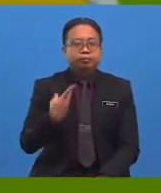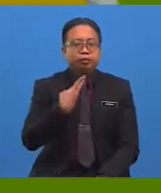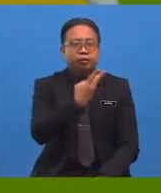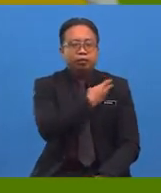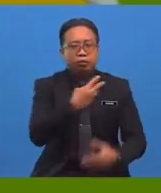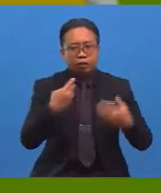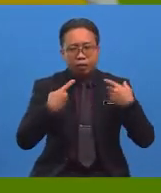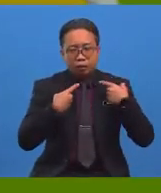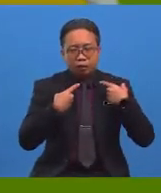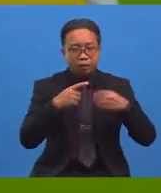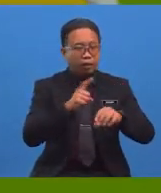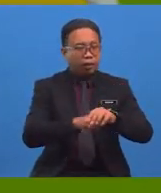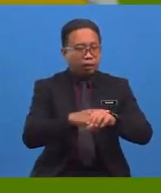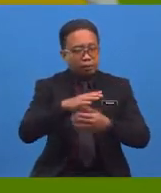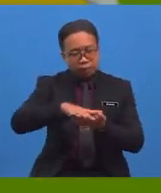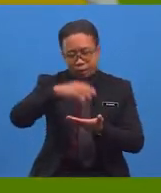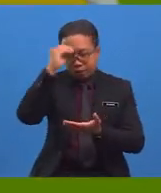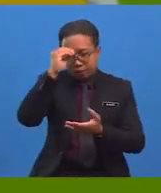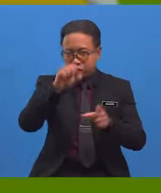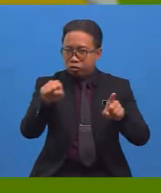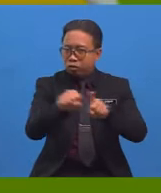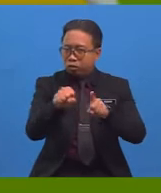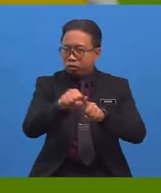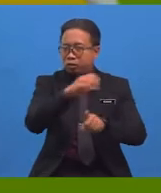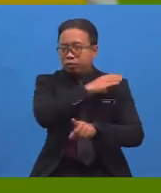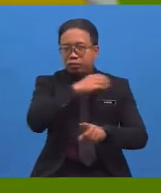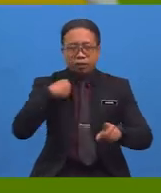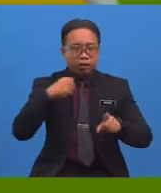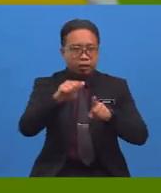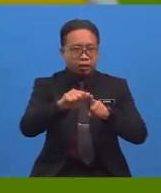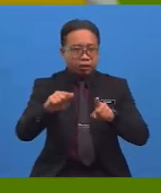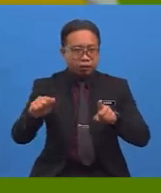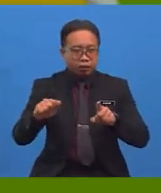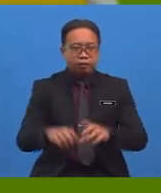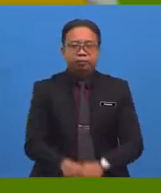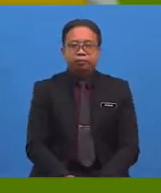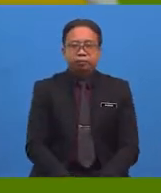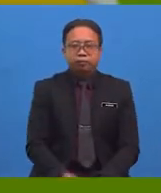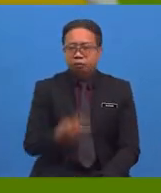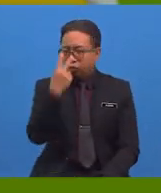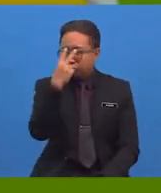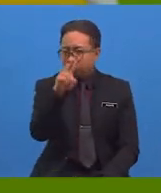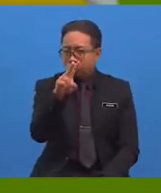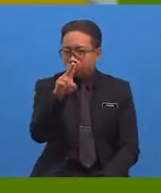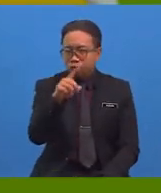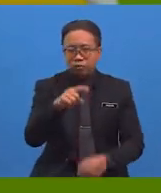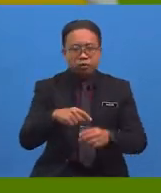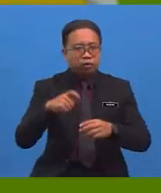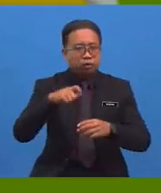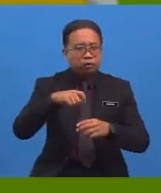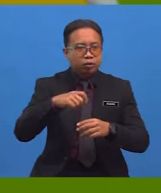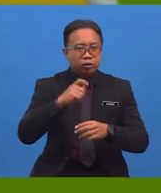we had a fantastic time learning synonyms and antonyms from things we saw during our trip.